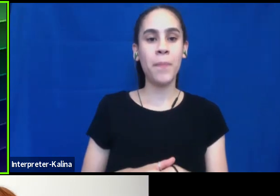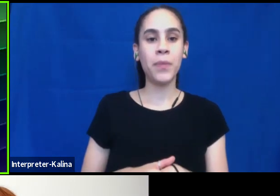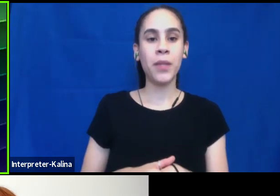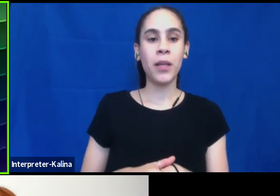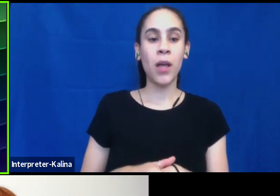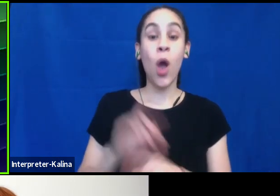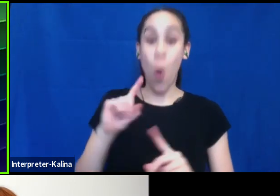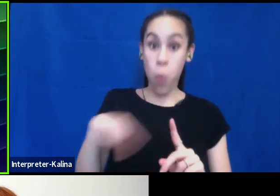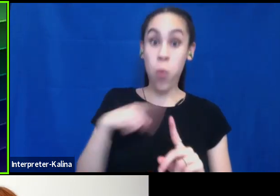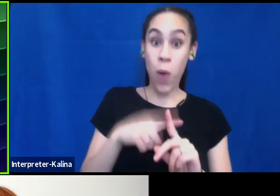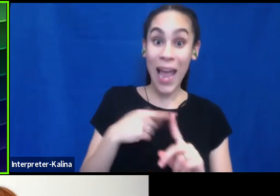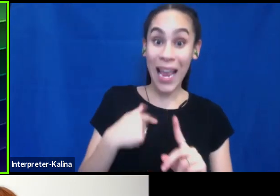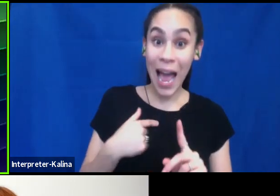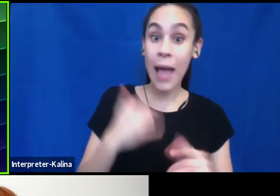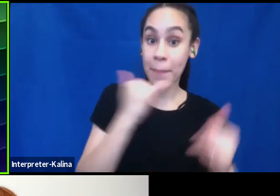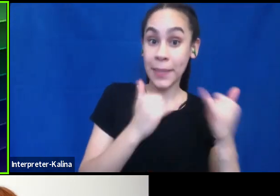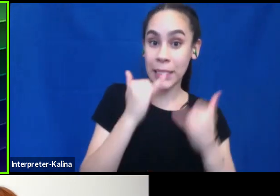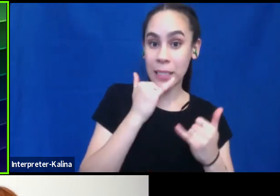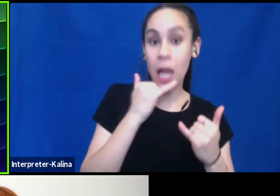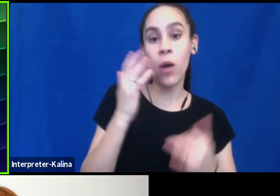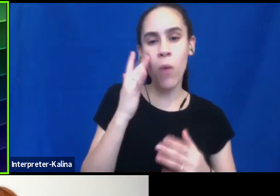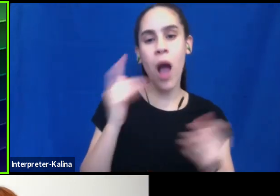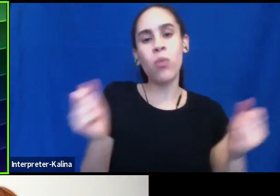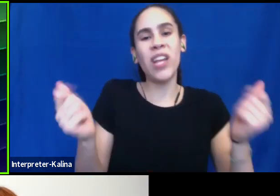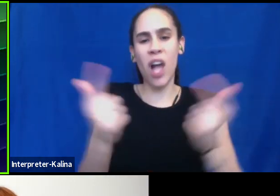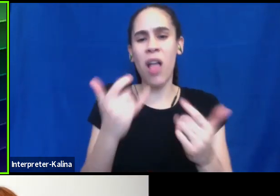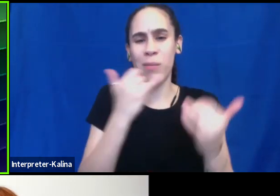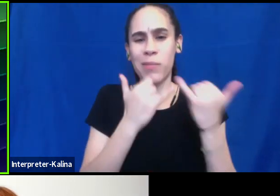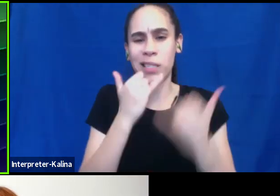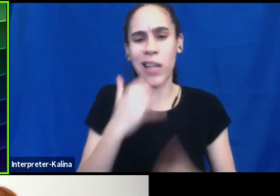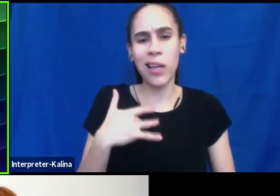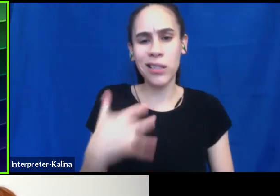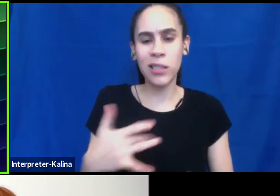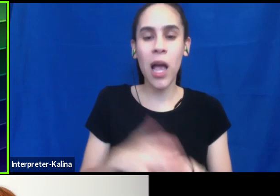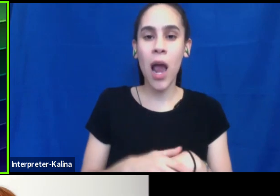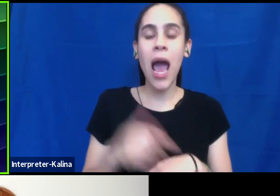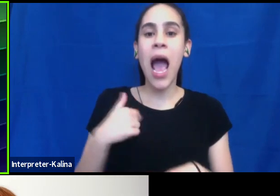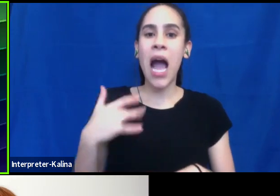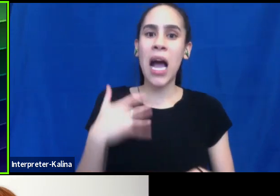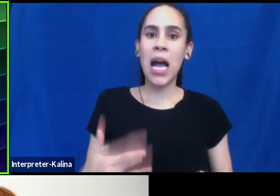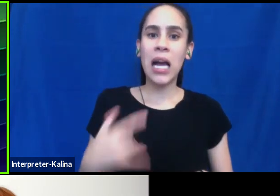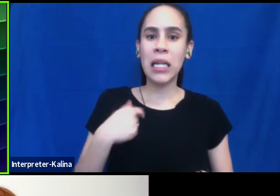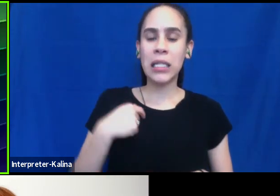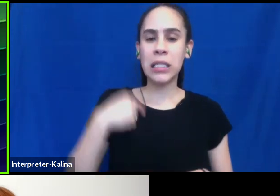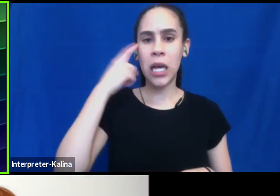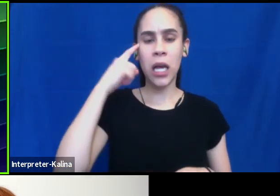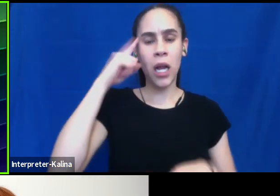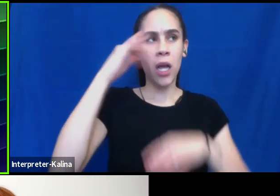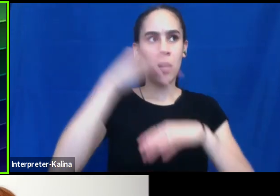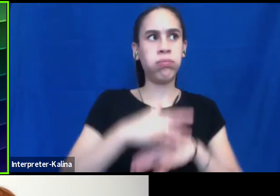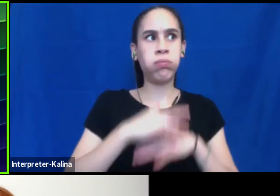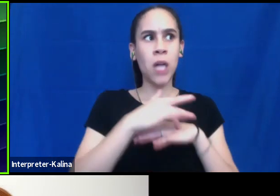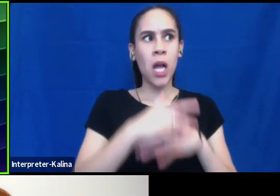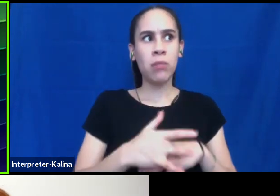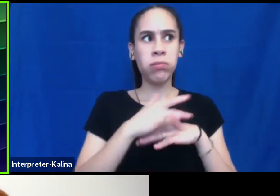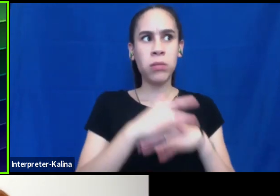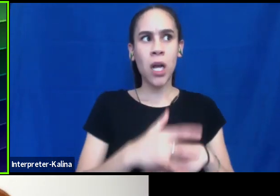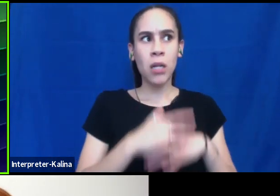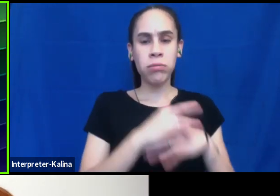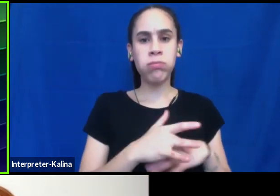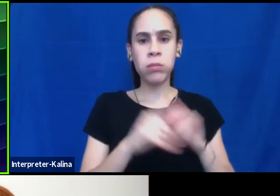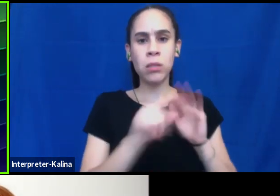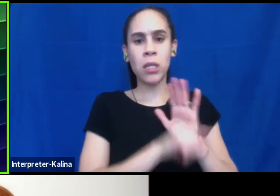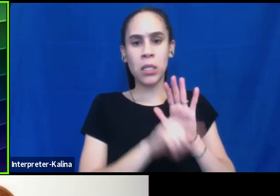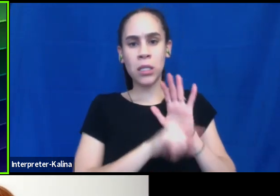when I make a mistake, because we all do, um, I really, really tend to beat myself up over that. And I need to, um, find ways to